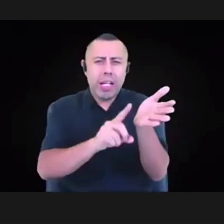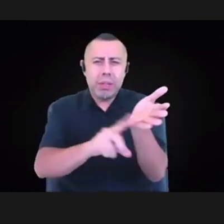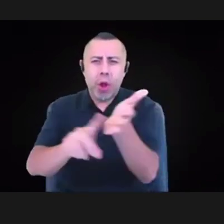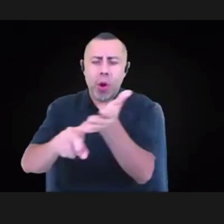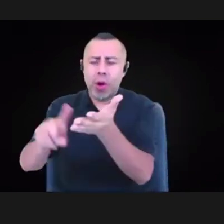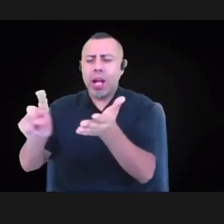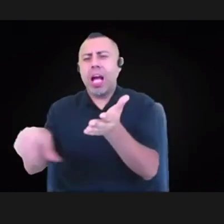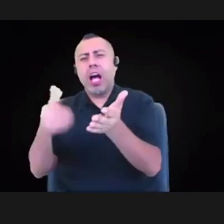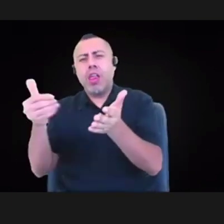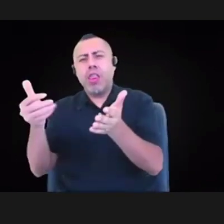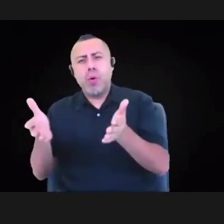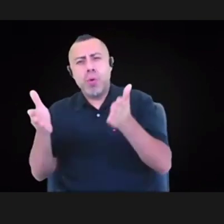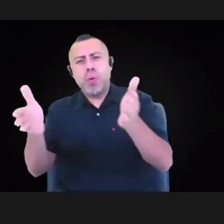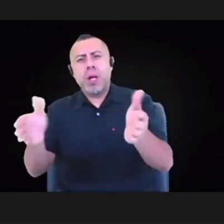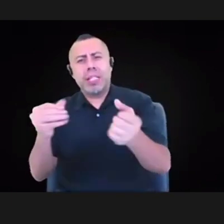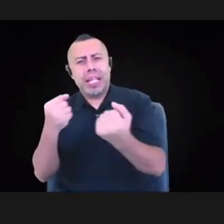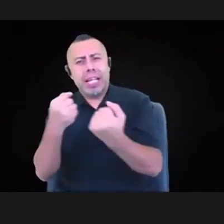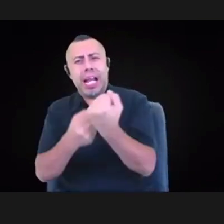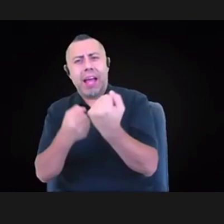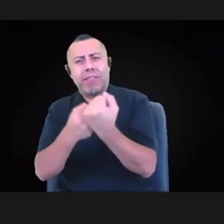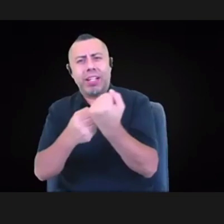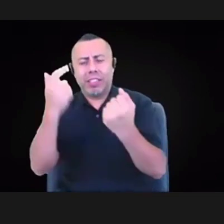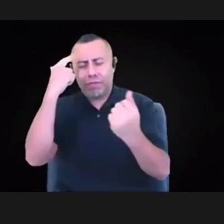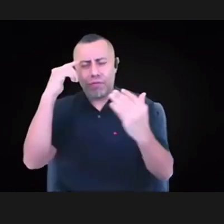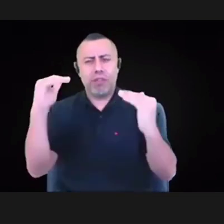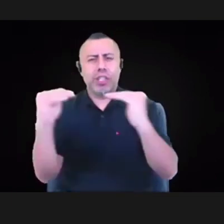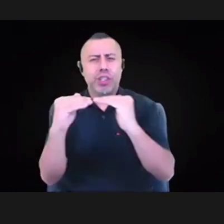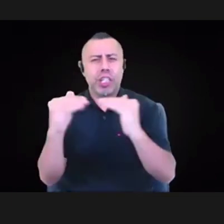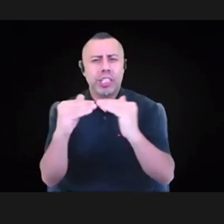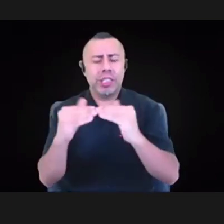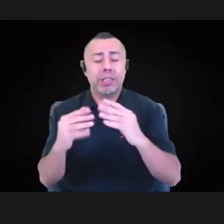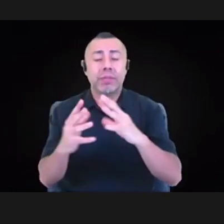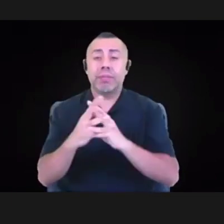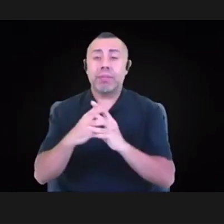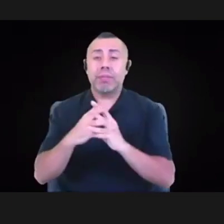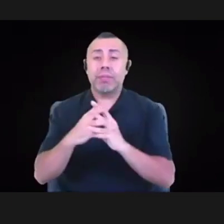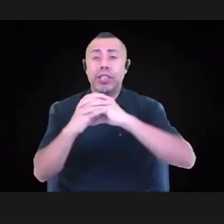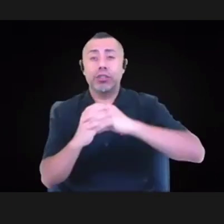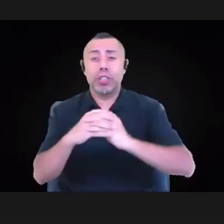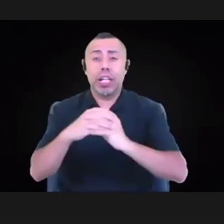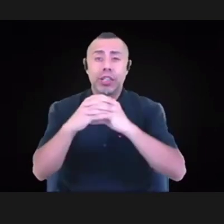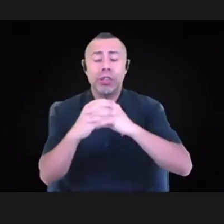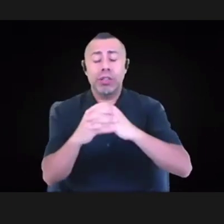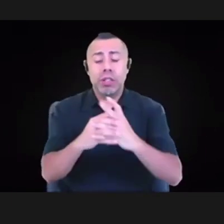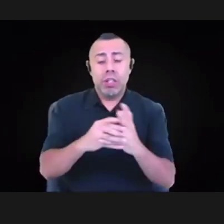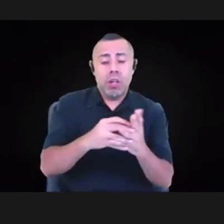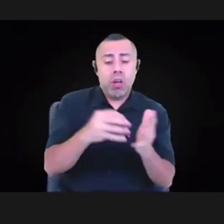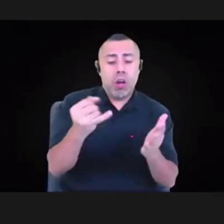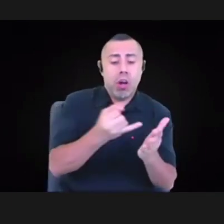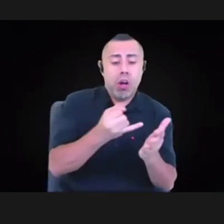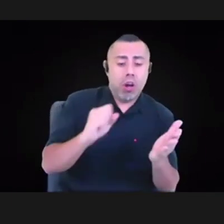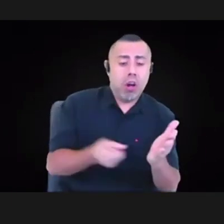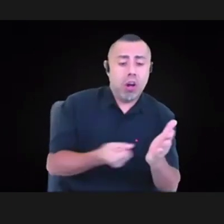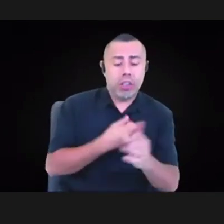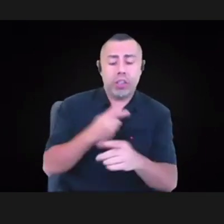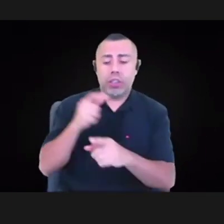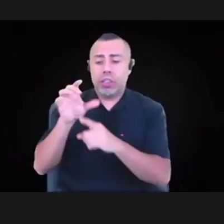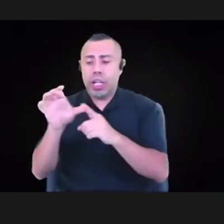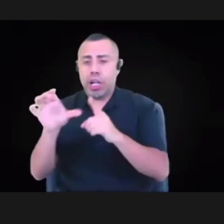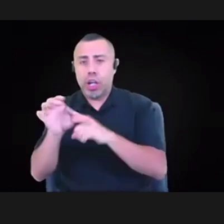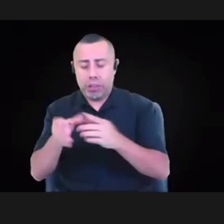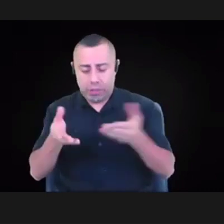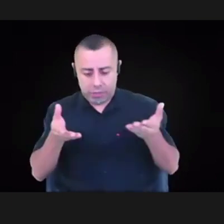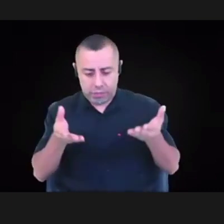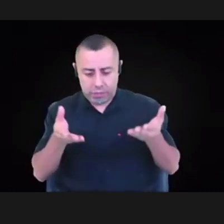intersectional arts and culture, uh, fields. And so that is helpful feedback. And I, I know we'll continue